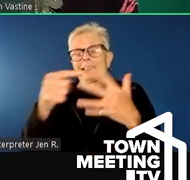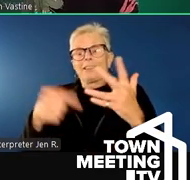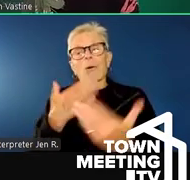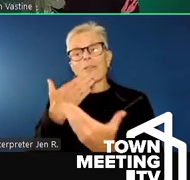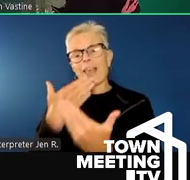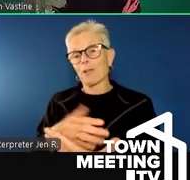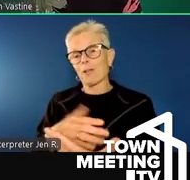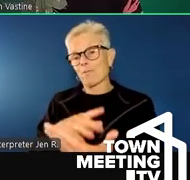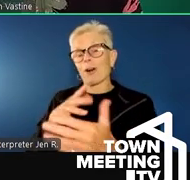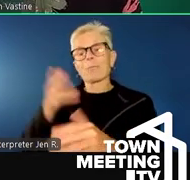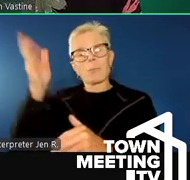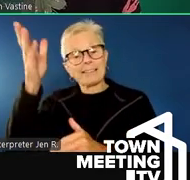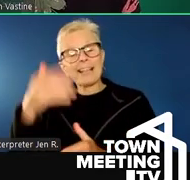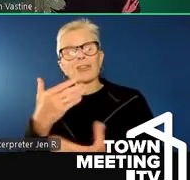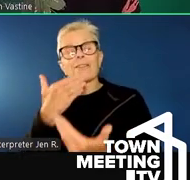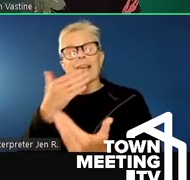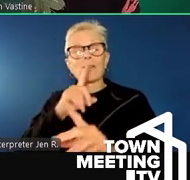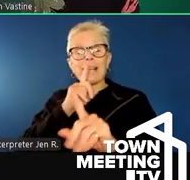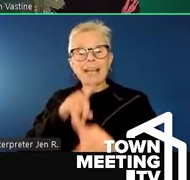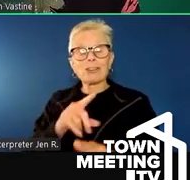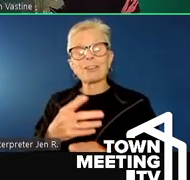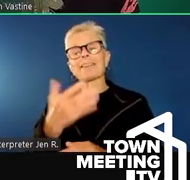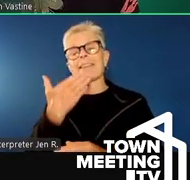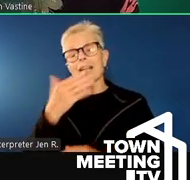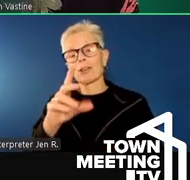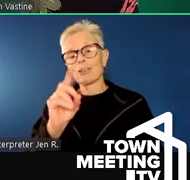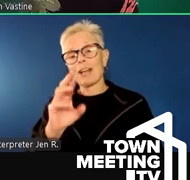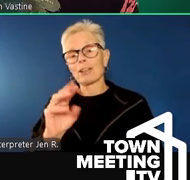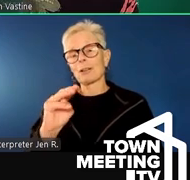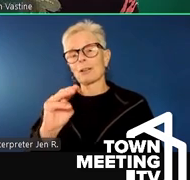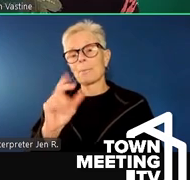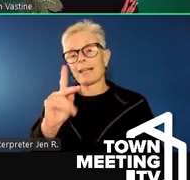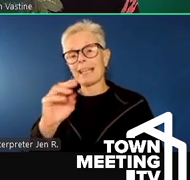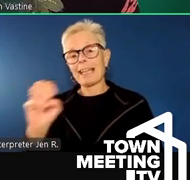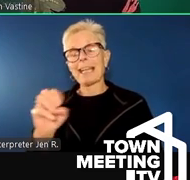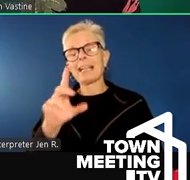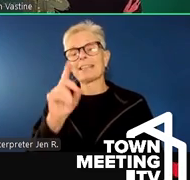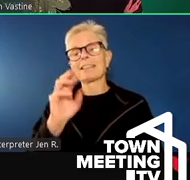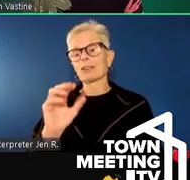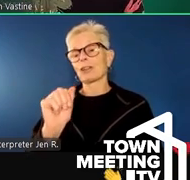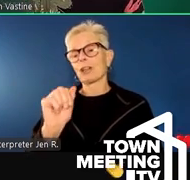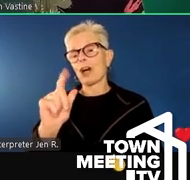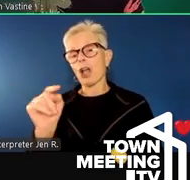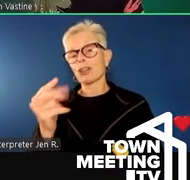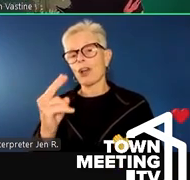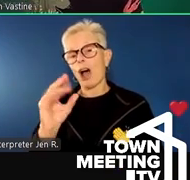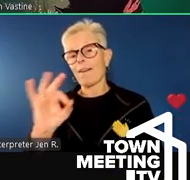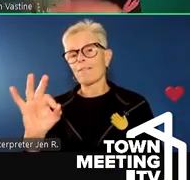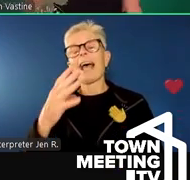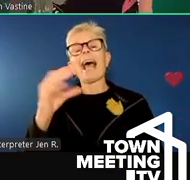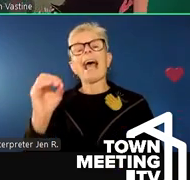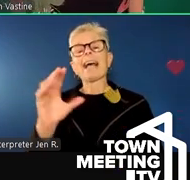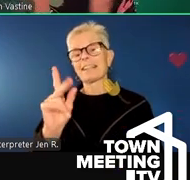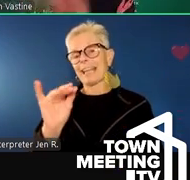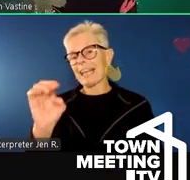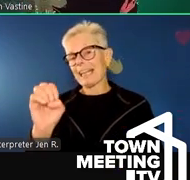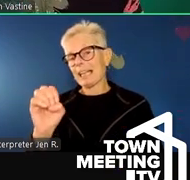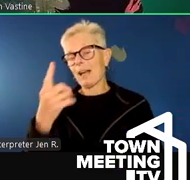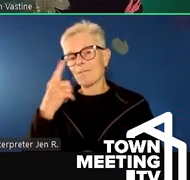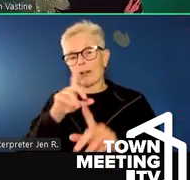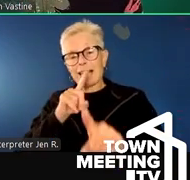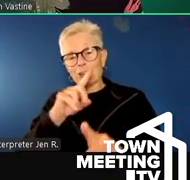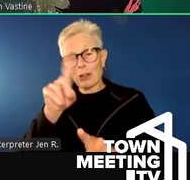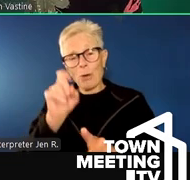also, thank you to Dr. McKee, Dr. Althoff, and Katie for also weighing in on questions and our other